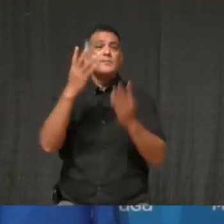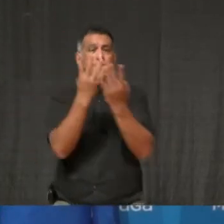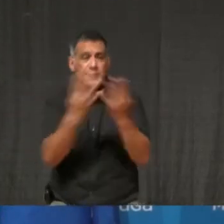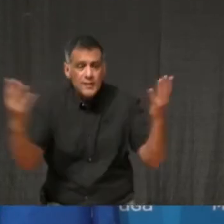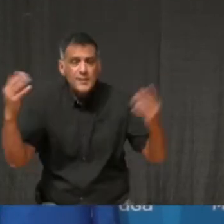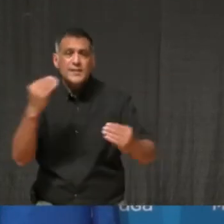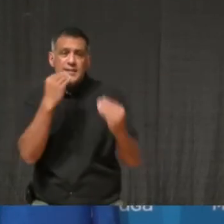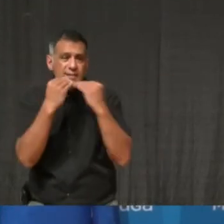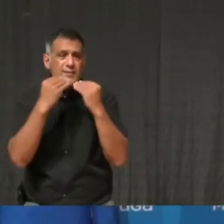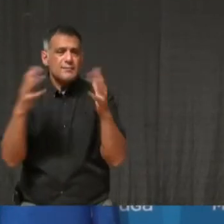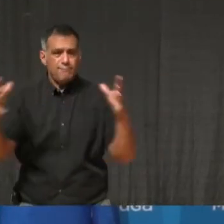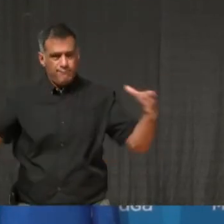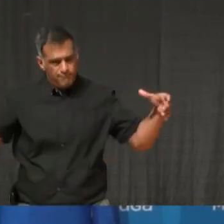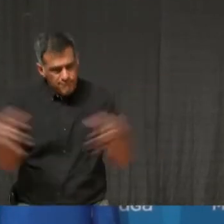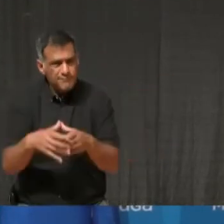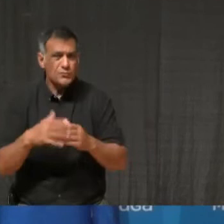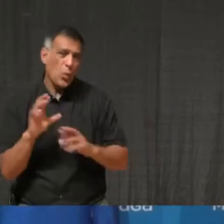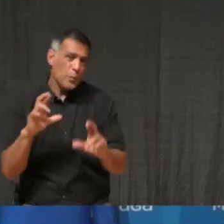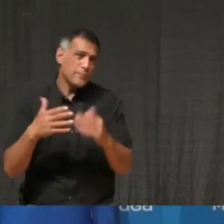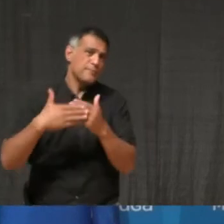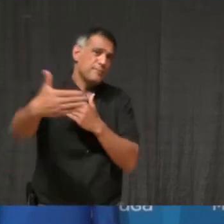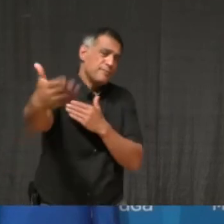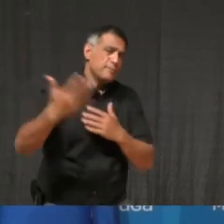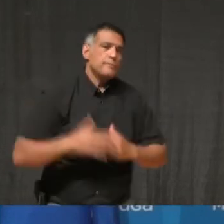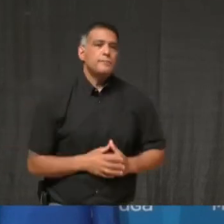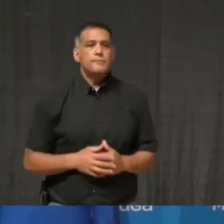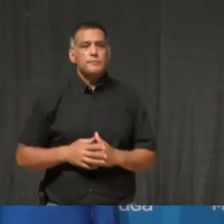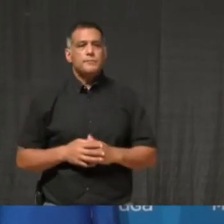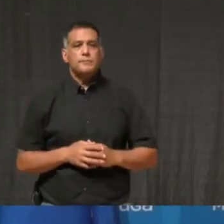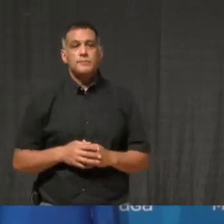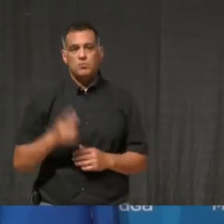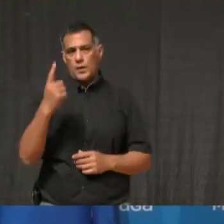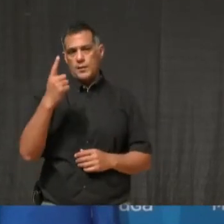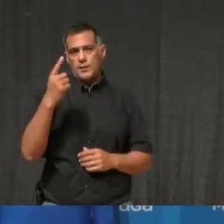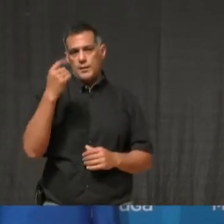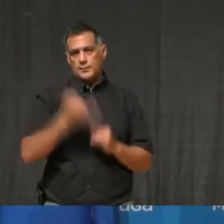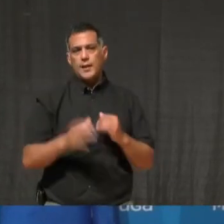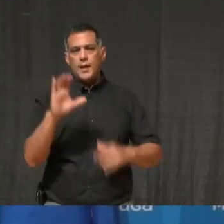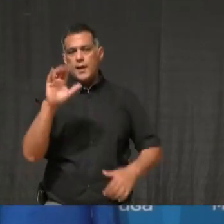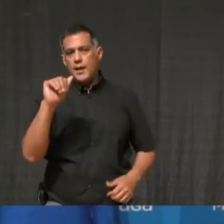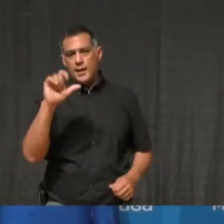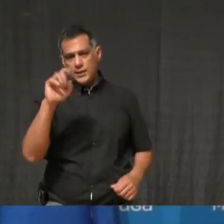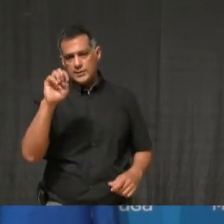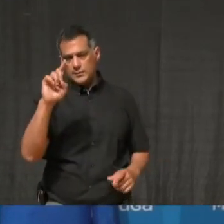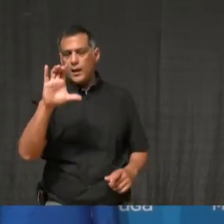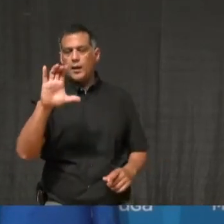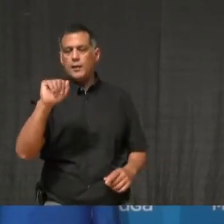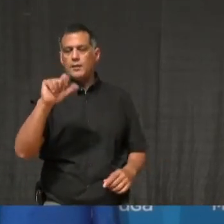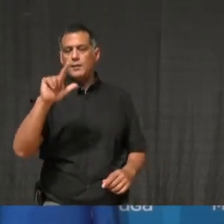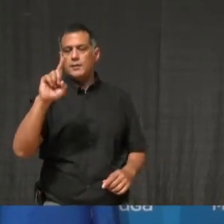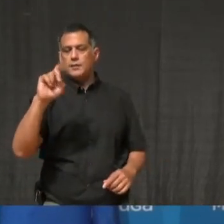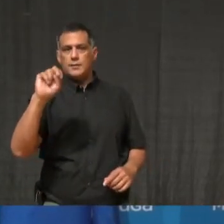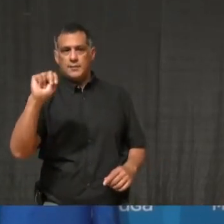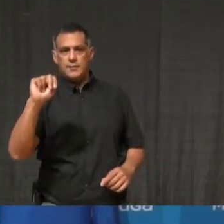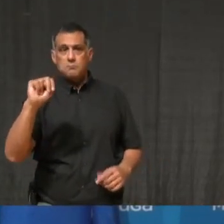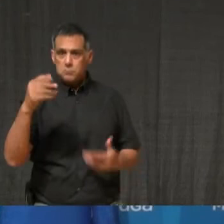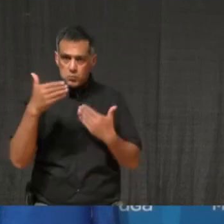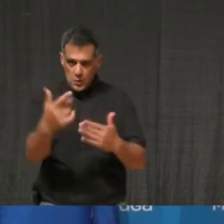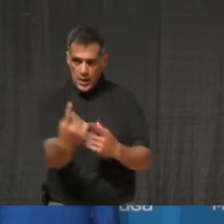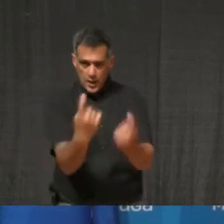Mayor Crombie, your last question comes from Khaled from MySecondHomeTV. Khaled, please unmute yourself and ask your questions.